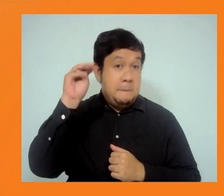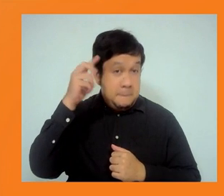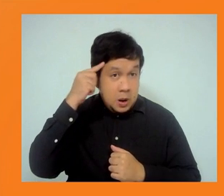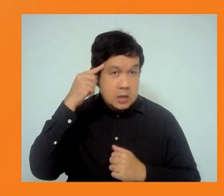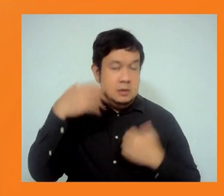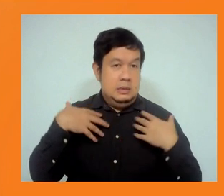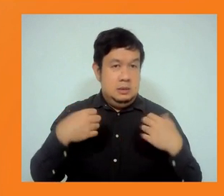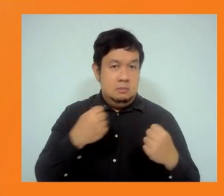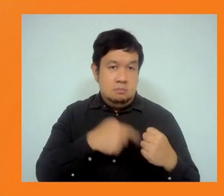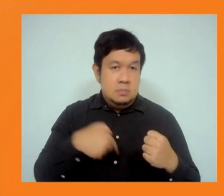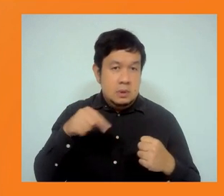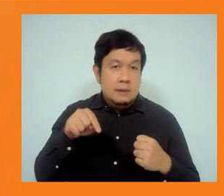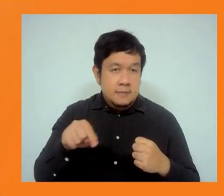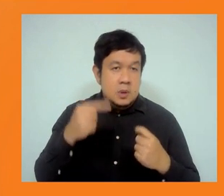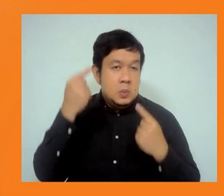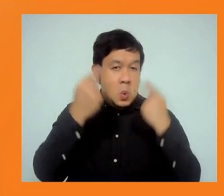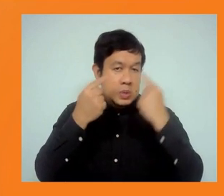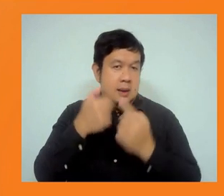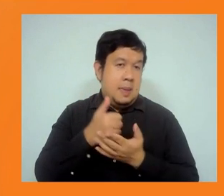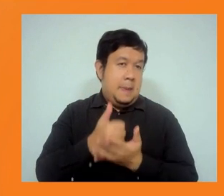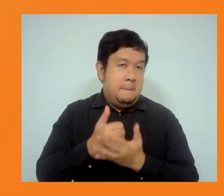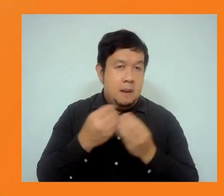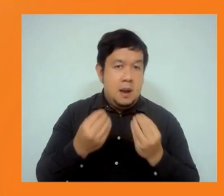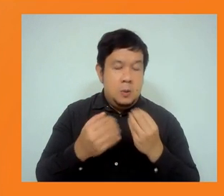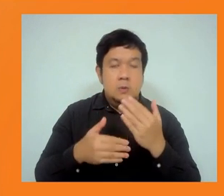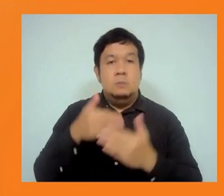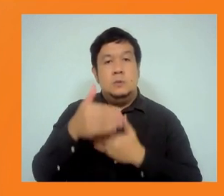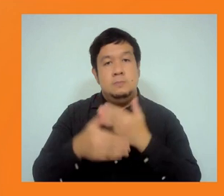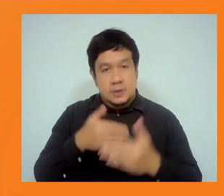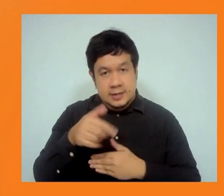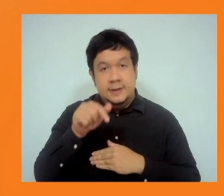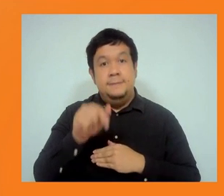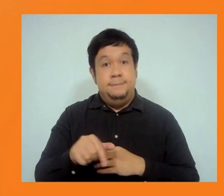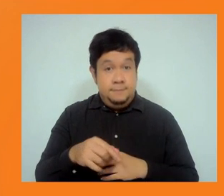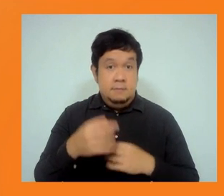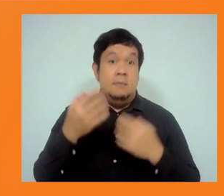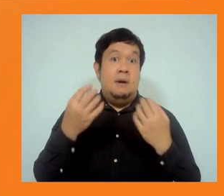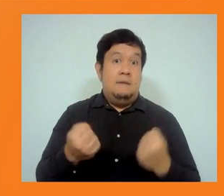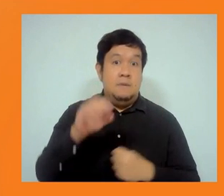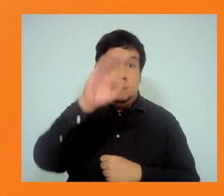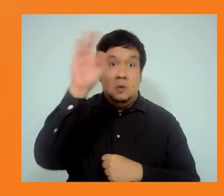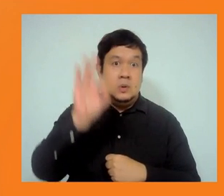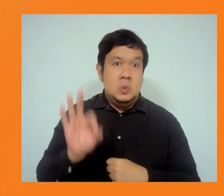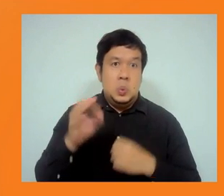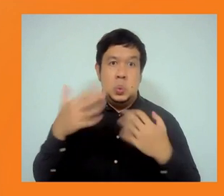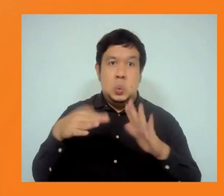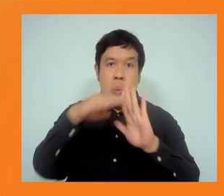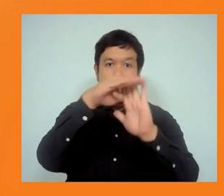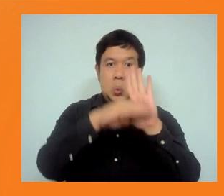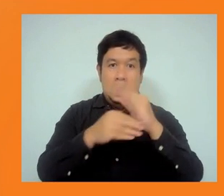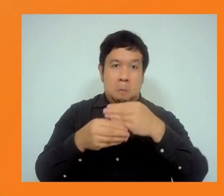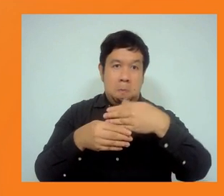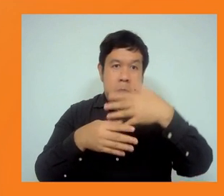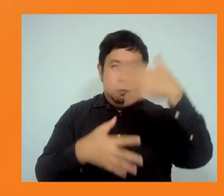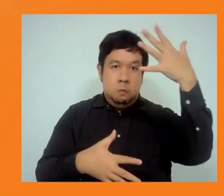process, there are 14 questions in the pigeonhole and there's a lot of interest. We have 200 participants watching